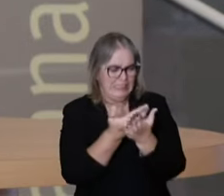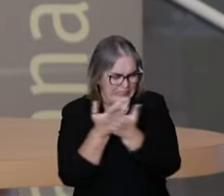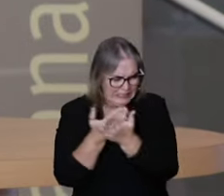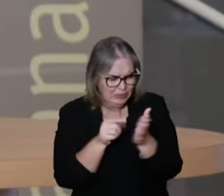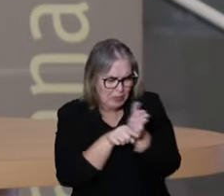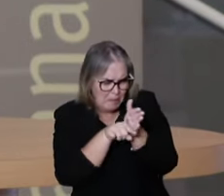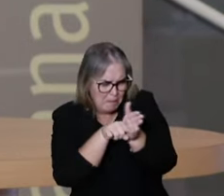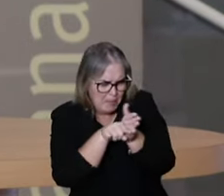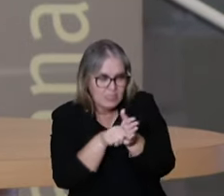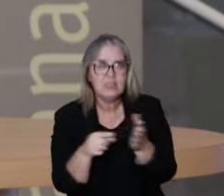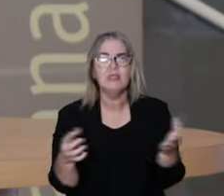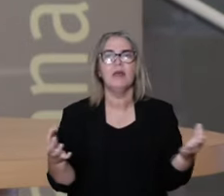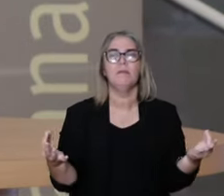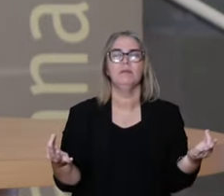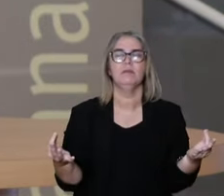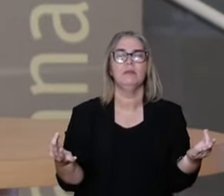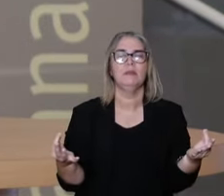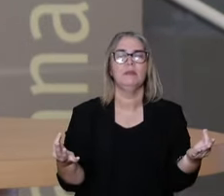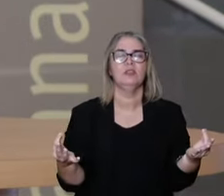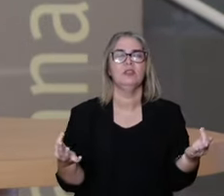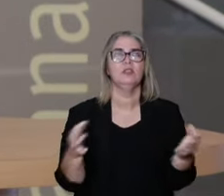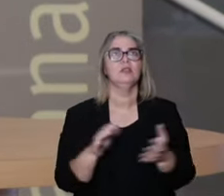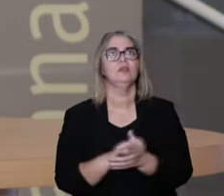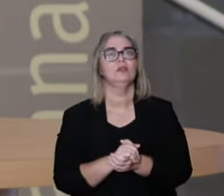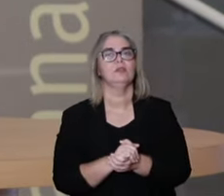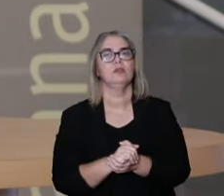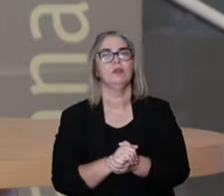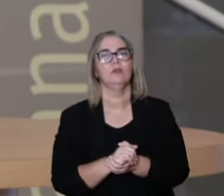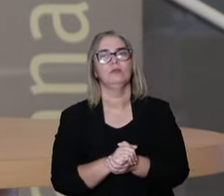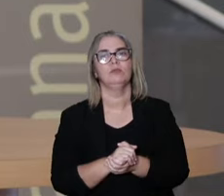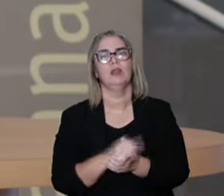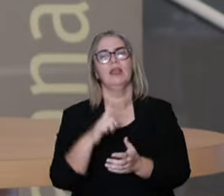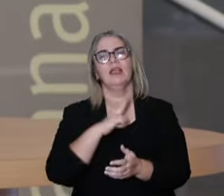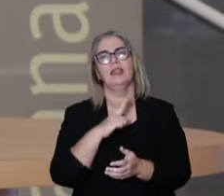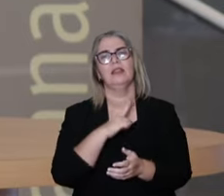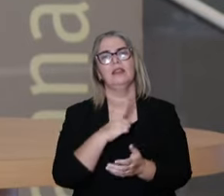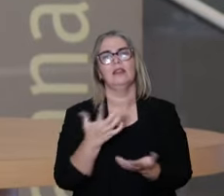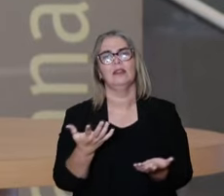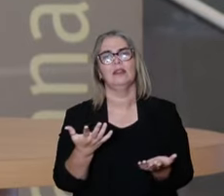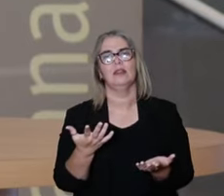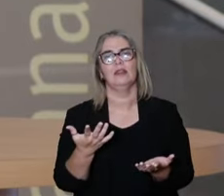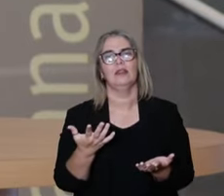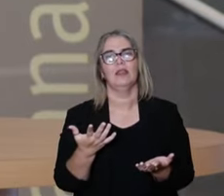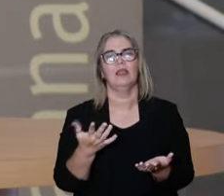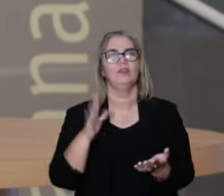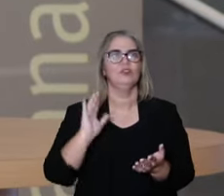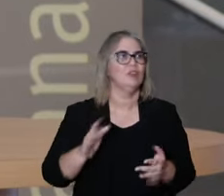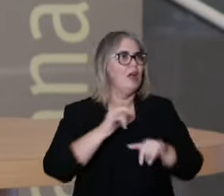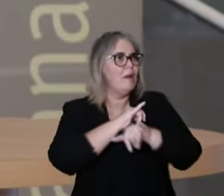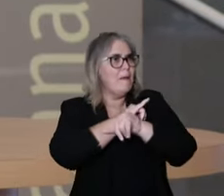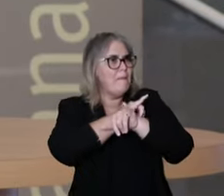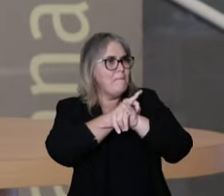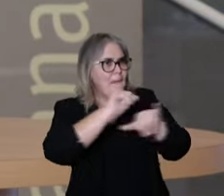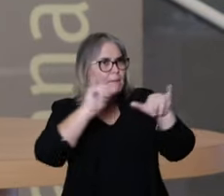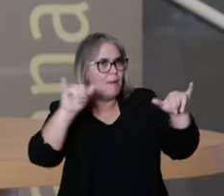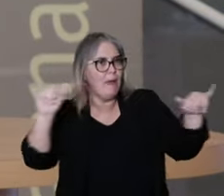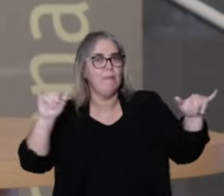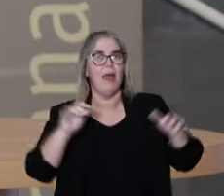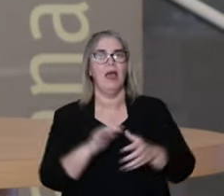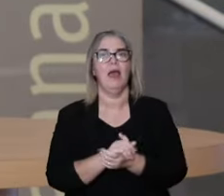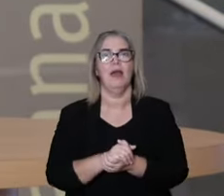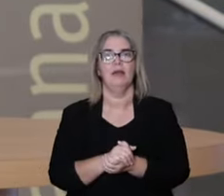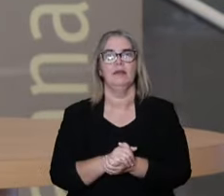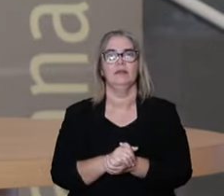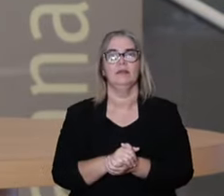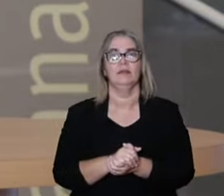a mix of meditations. So people have